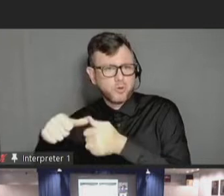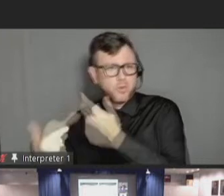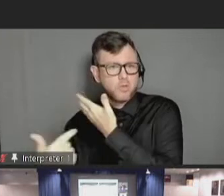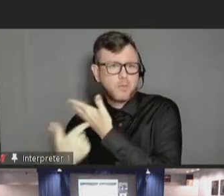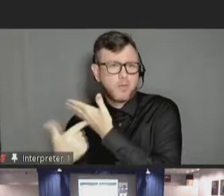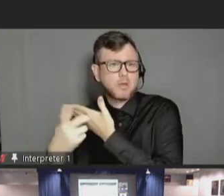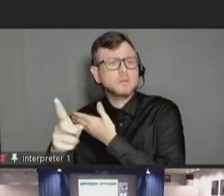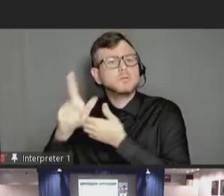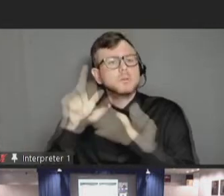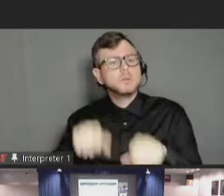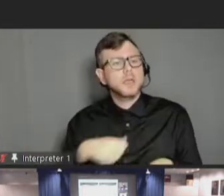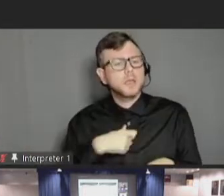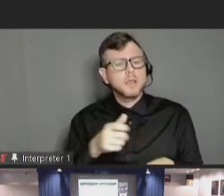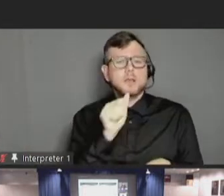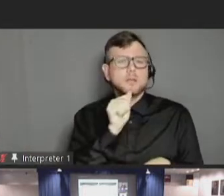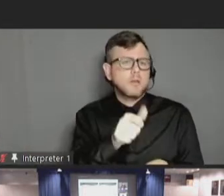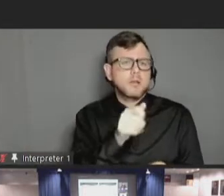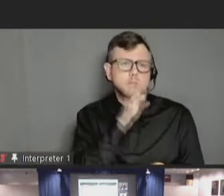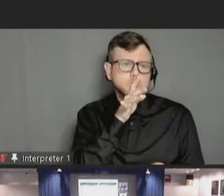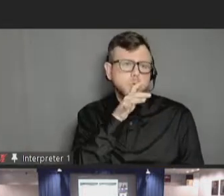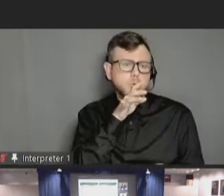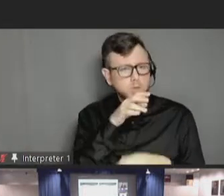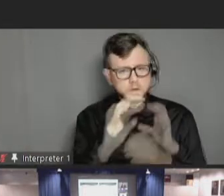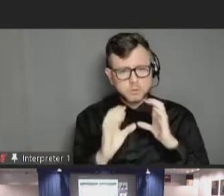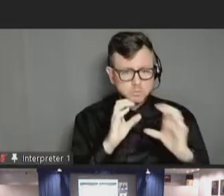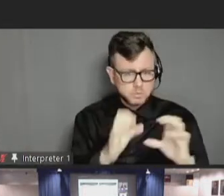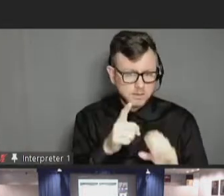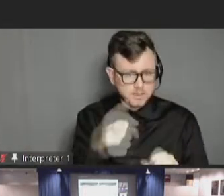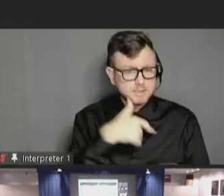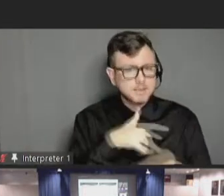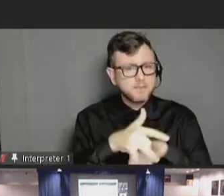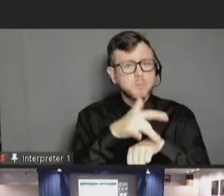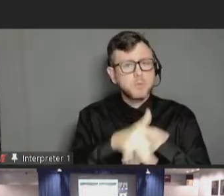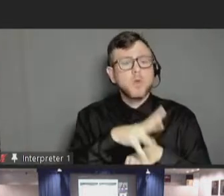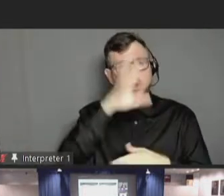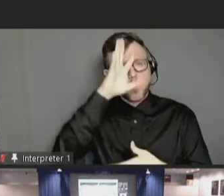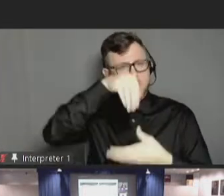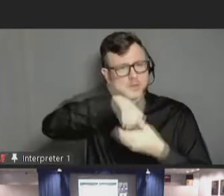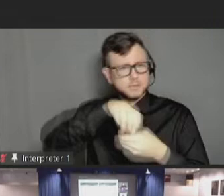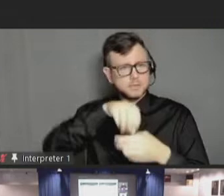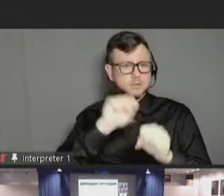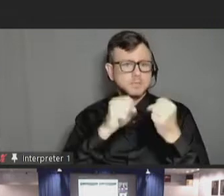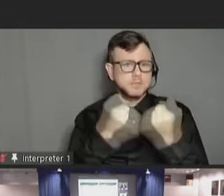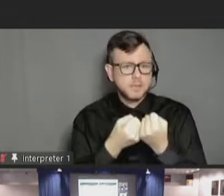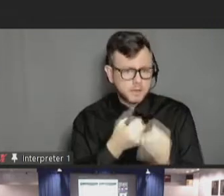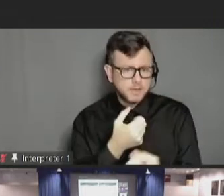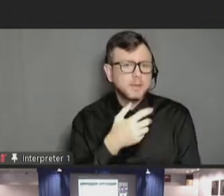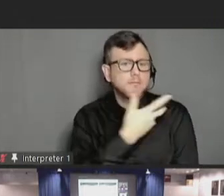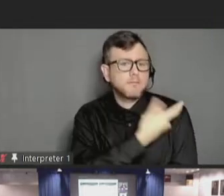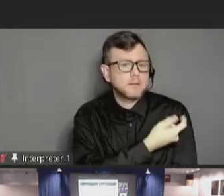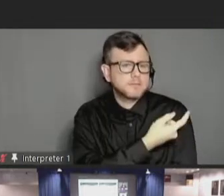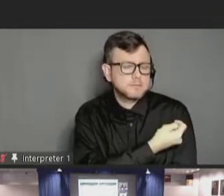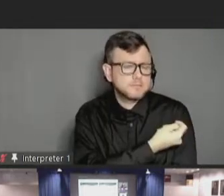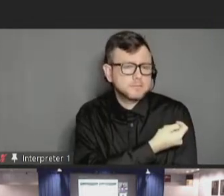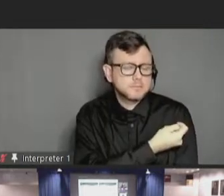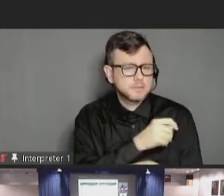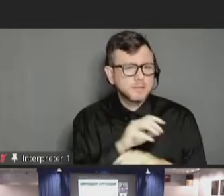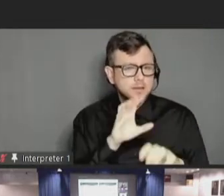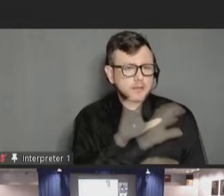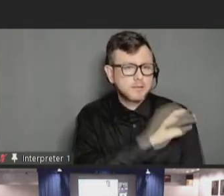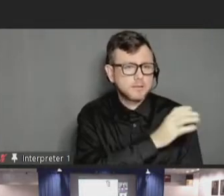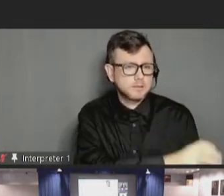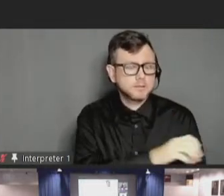Tools such as these are made available at all Autism Society accessible vaccine clinics. Next slide, please.